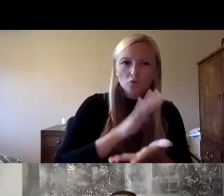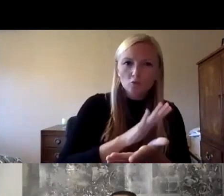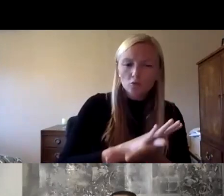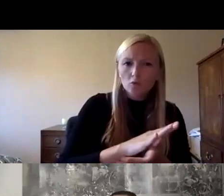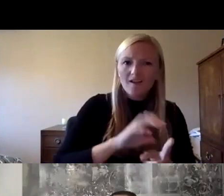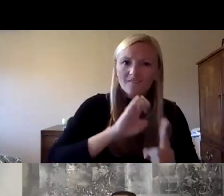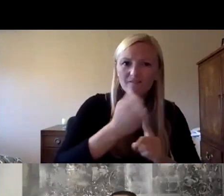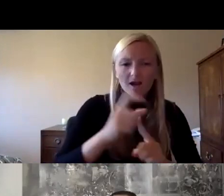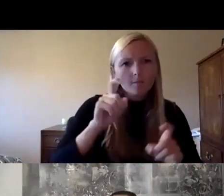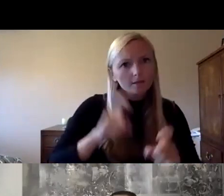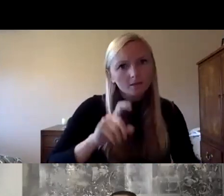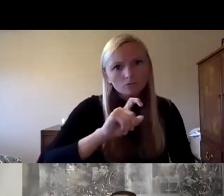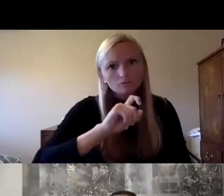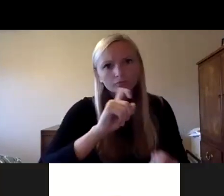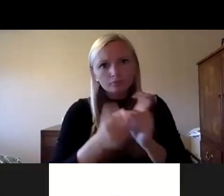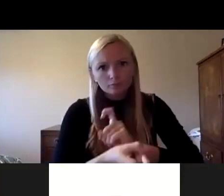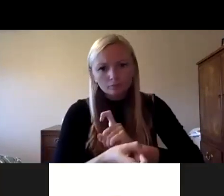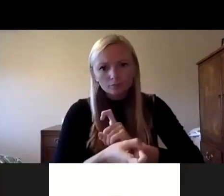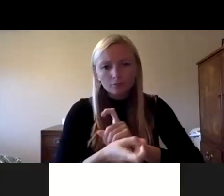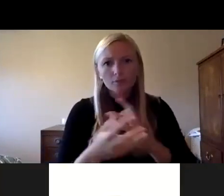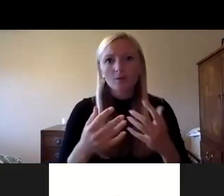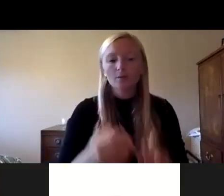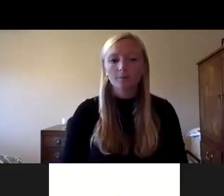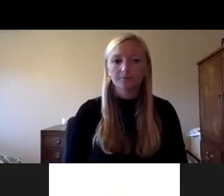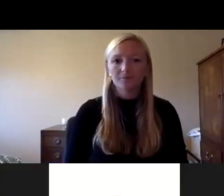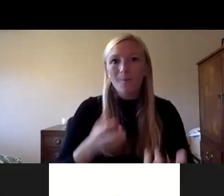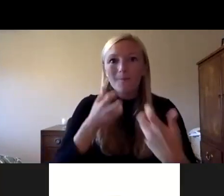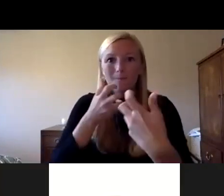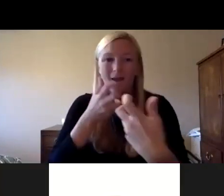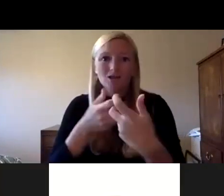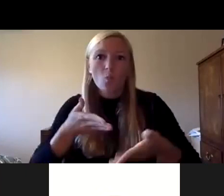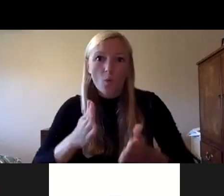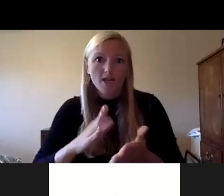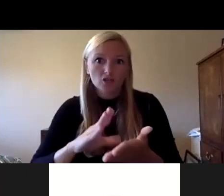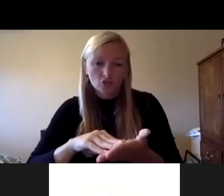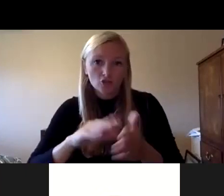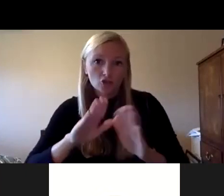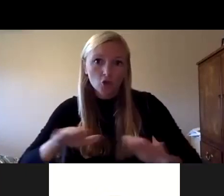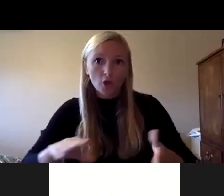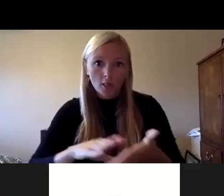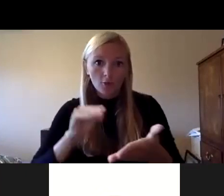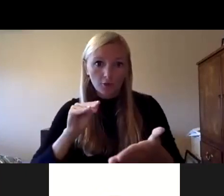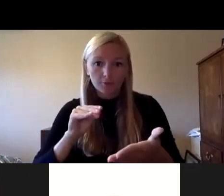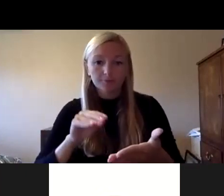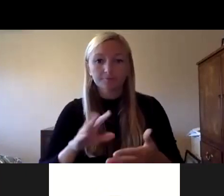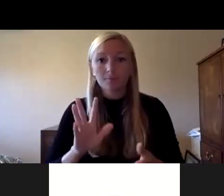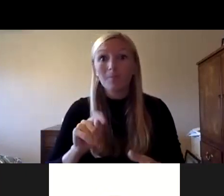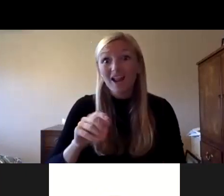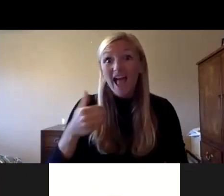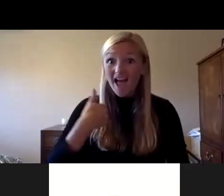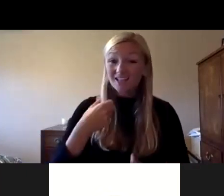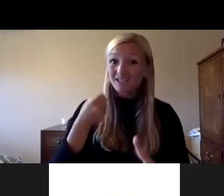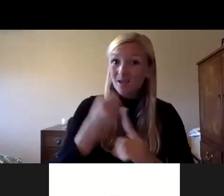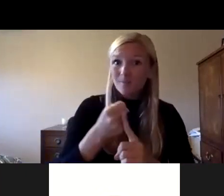uh to address the way kids are learning today and you know that's that has um implications for